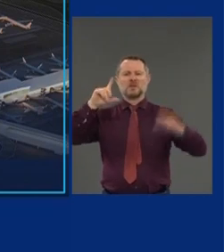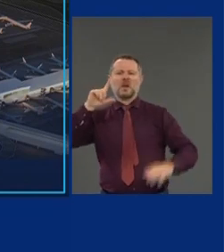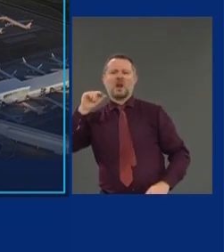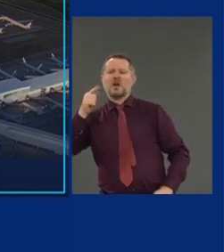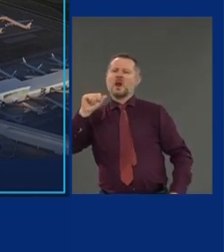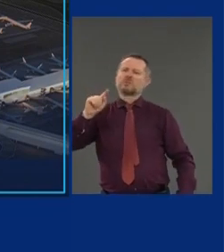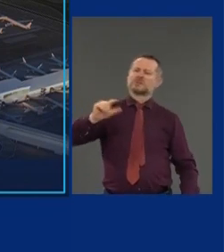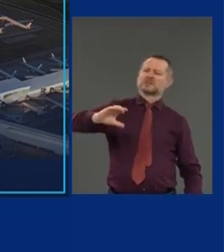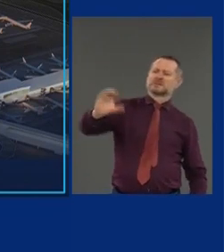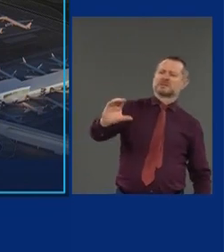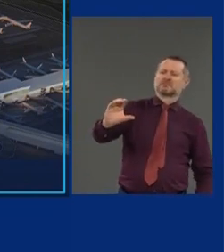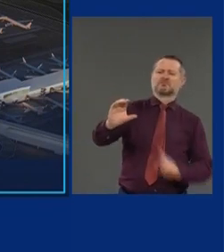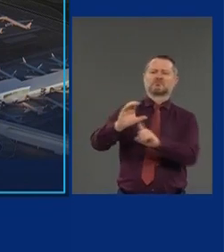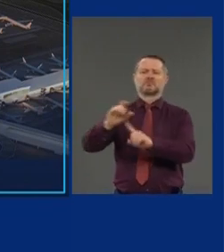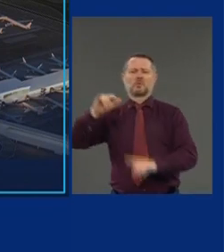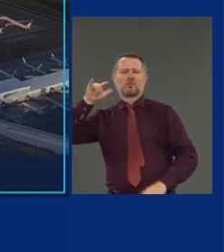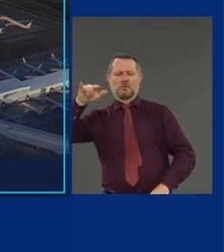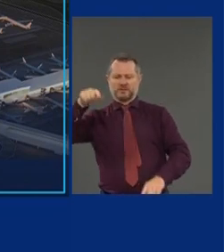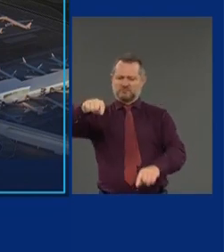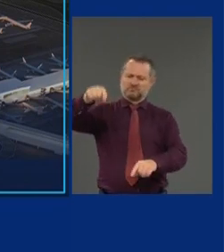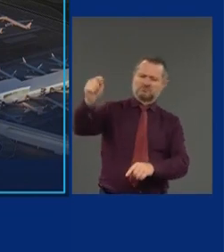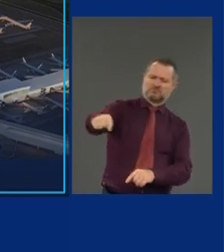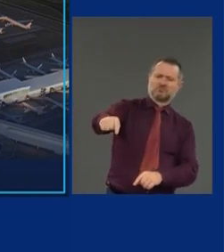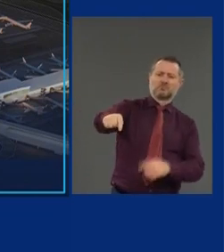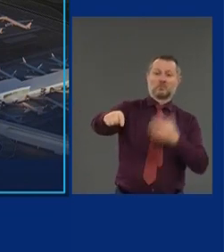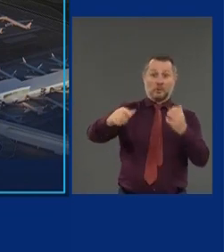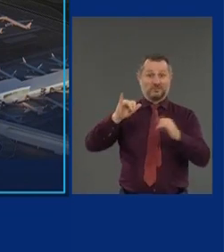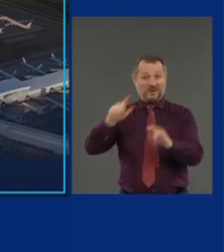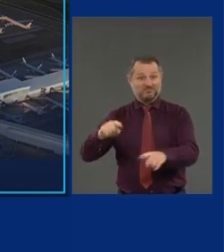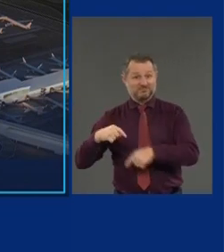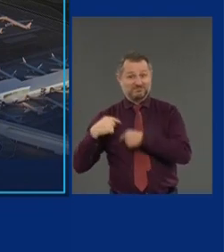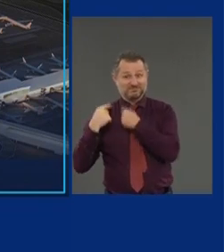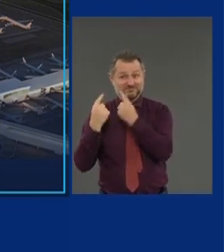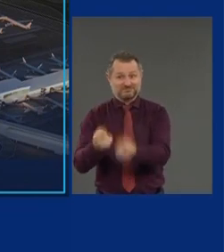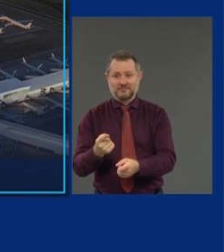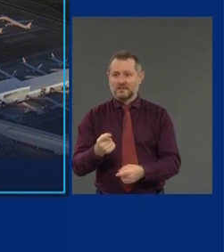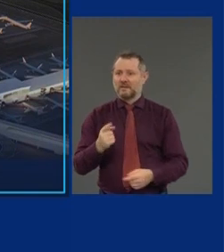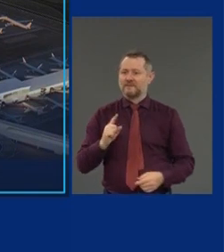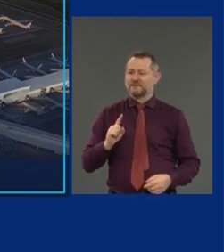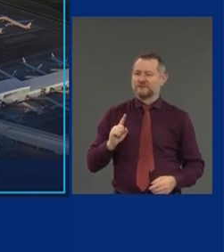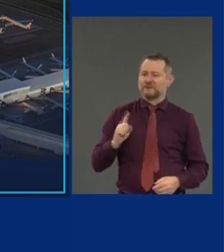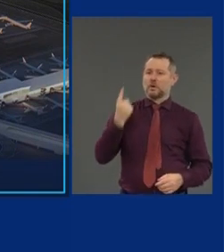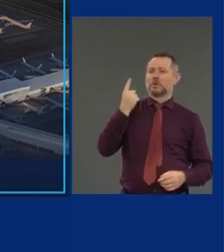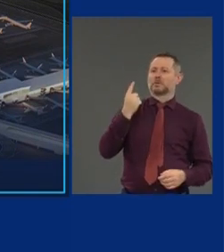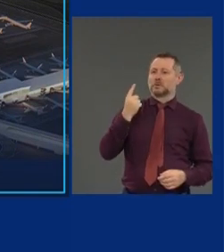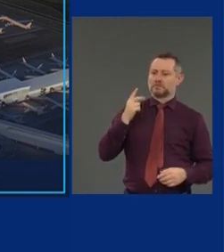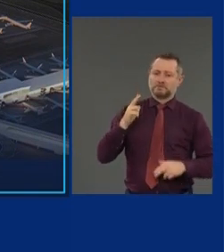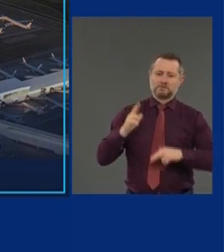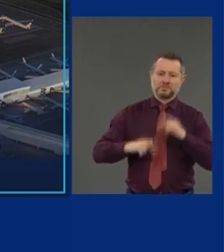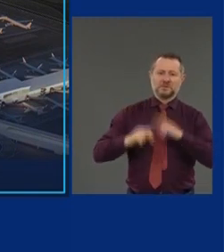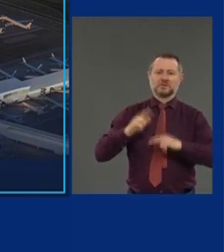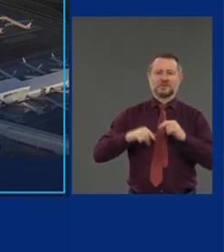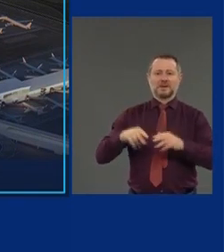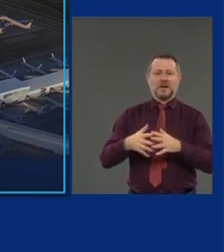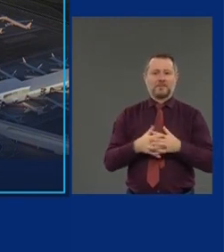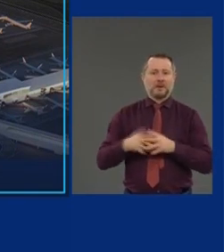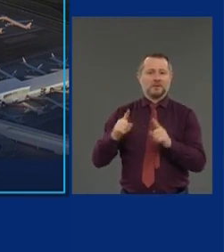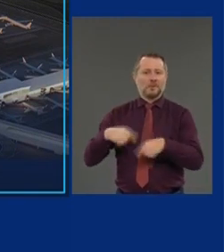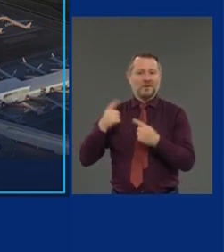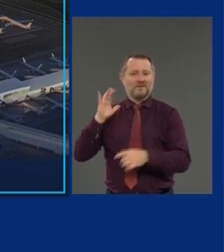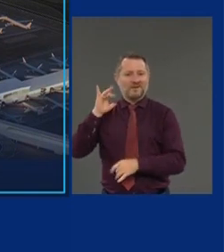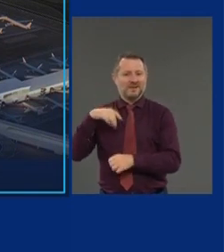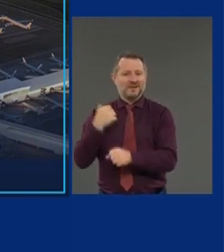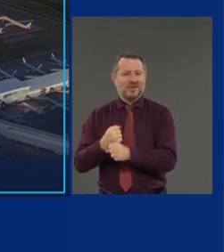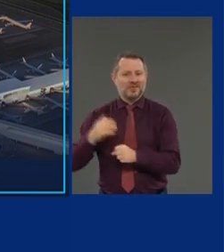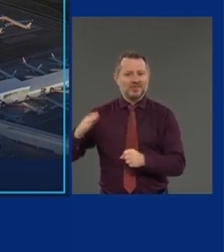Since then, the construction of the nation's first entirely new airport has progressed with great intensity. Four years